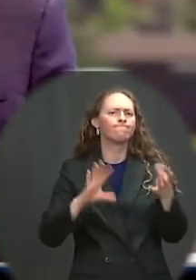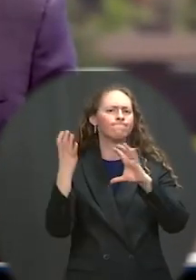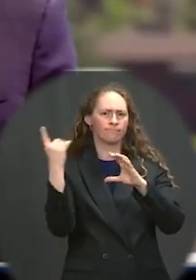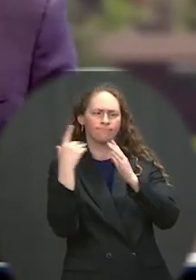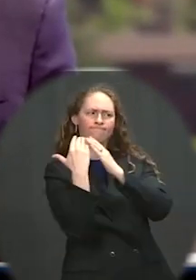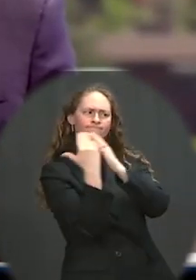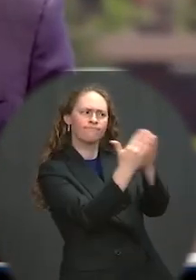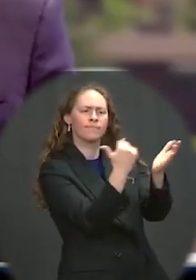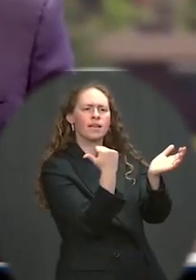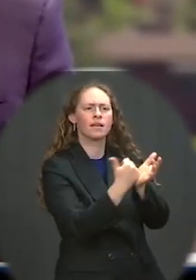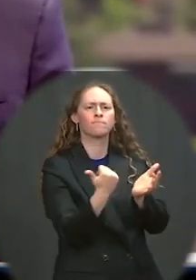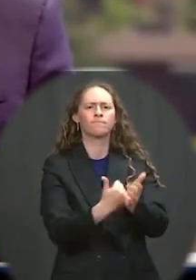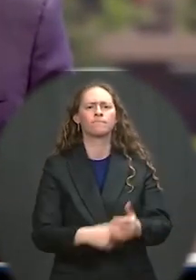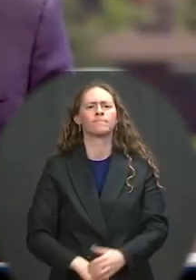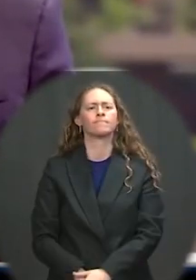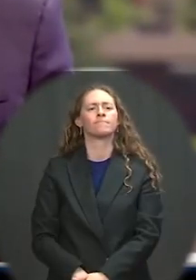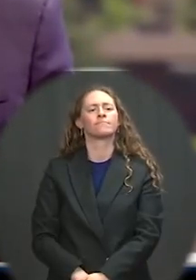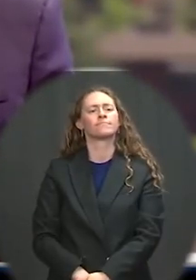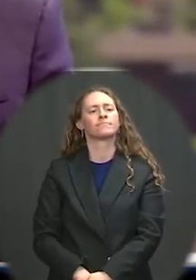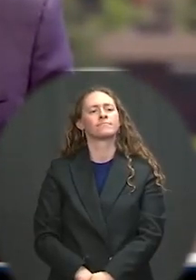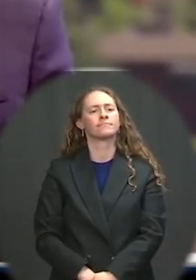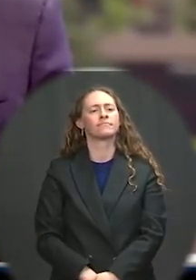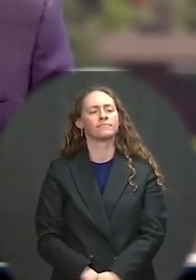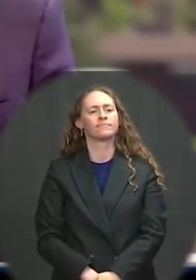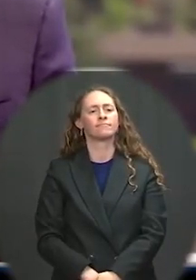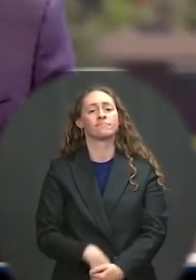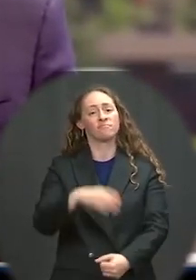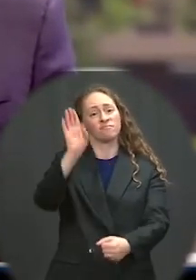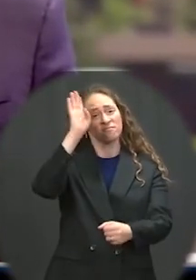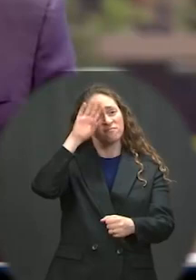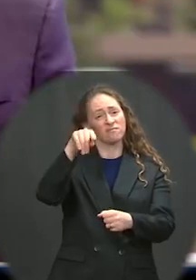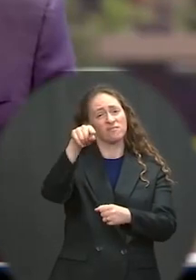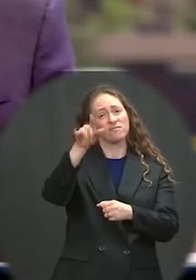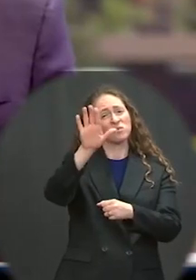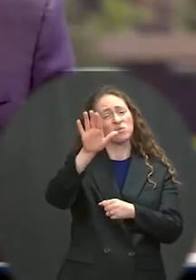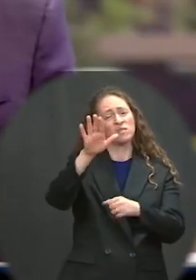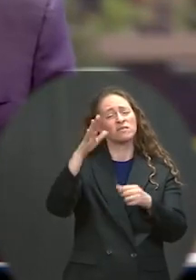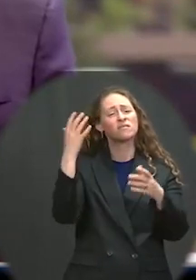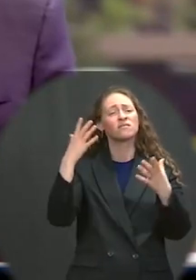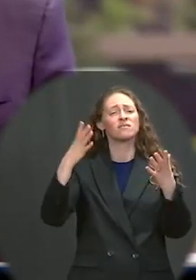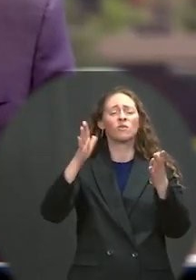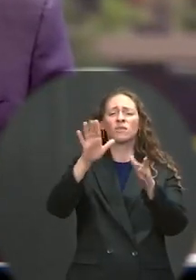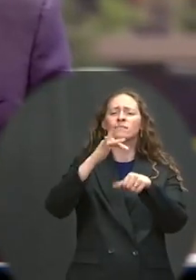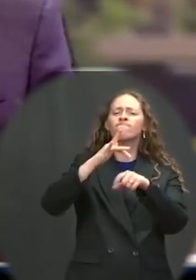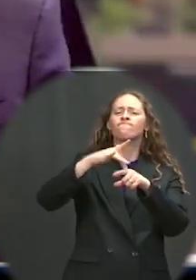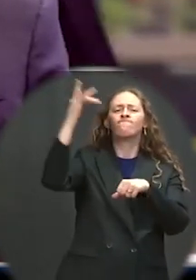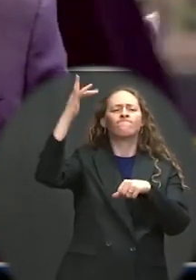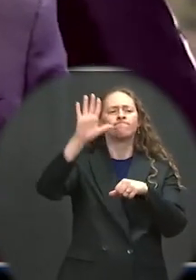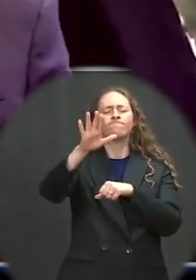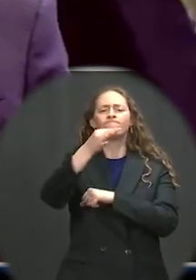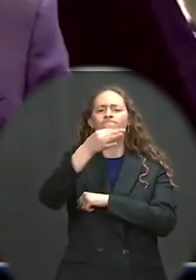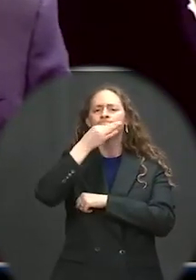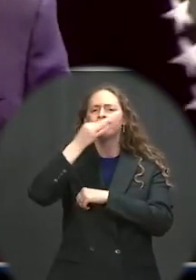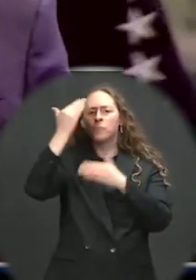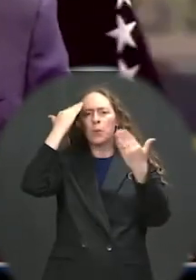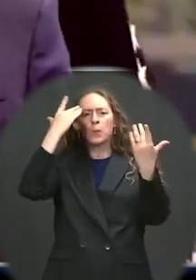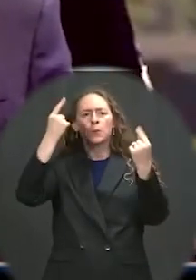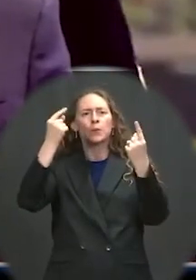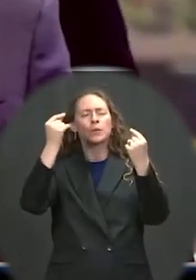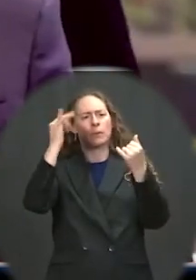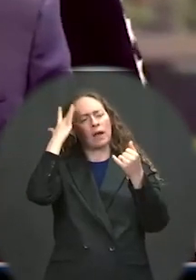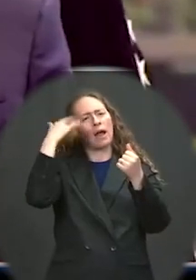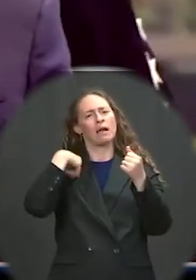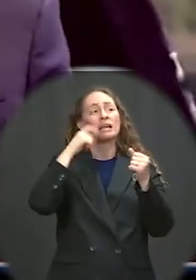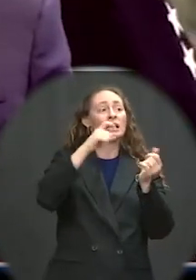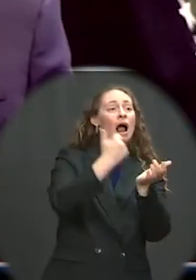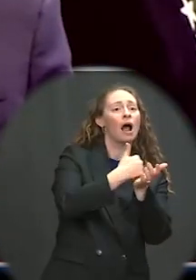reputation of professionalism and your unrivaled skill. The Coast Guard will be an increasingly central